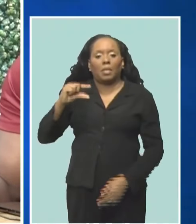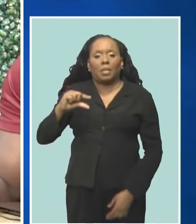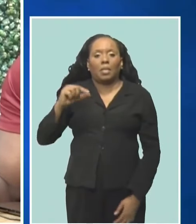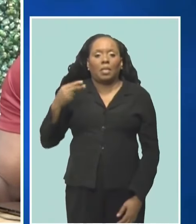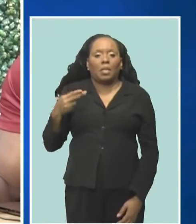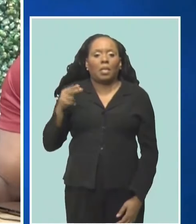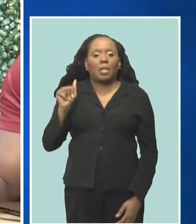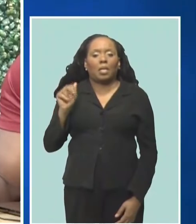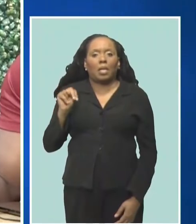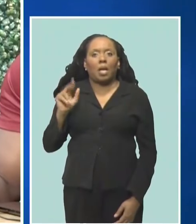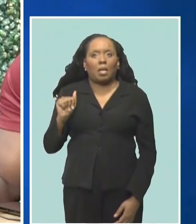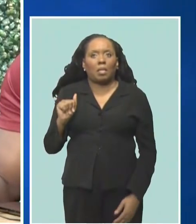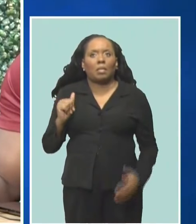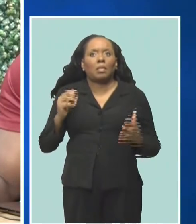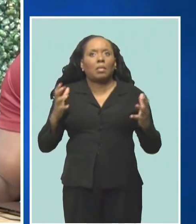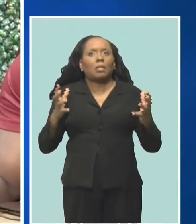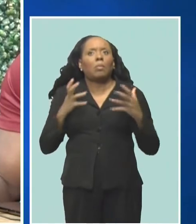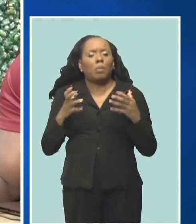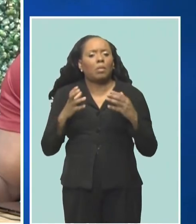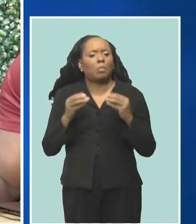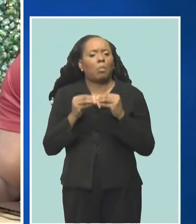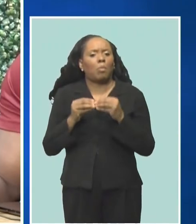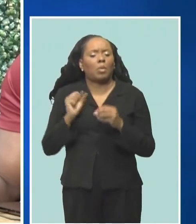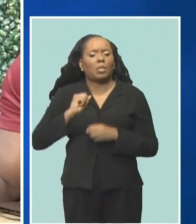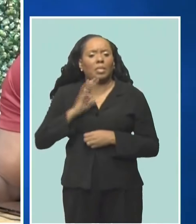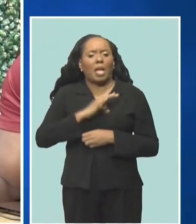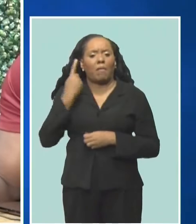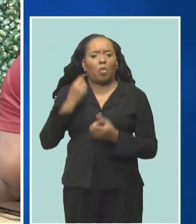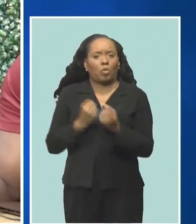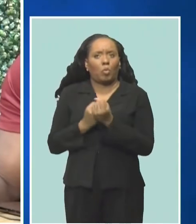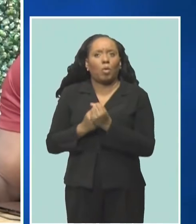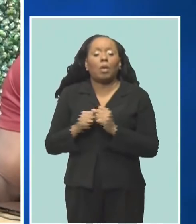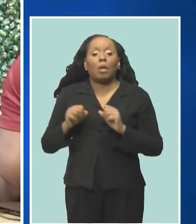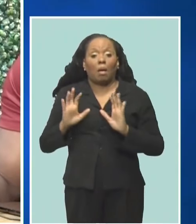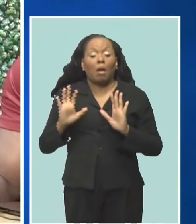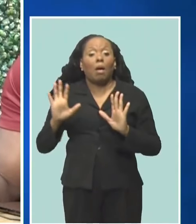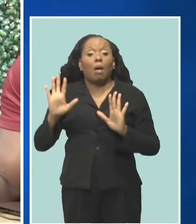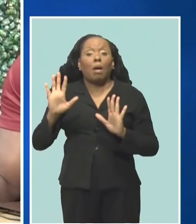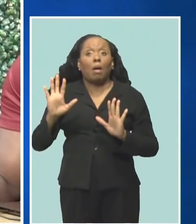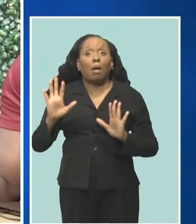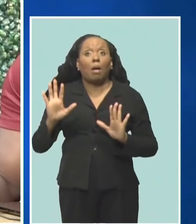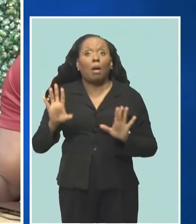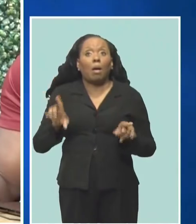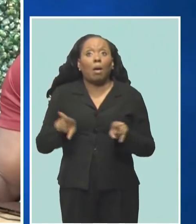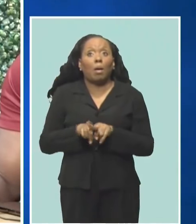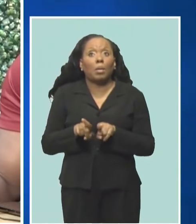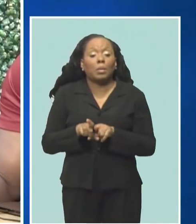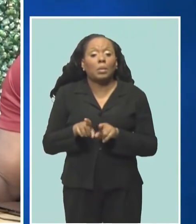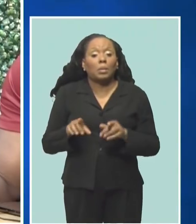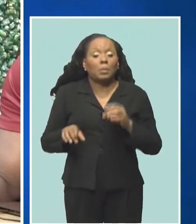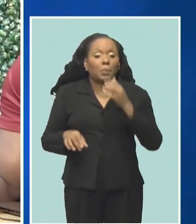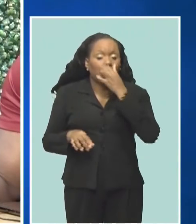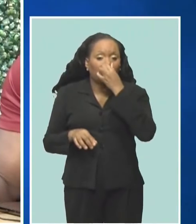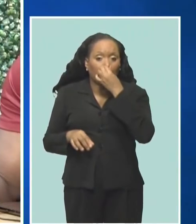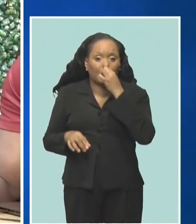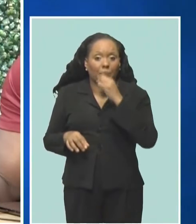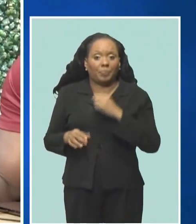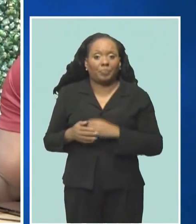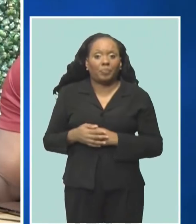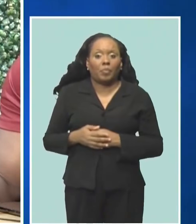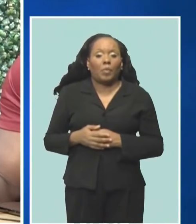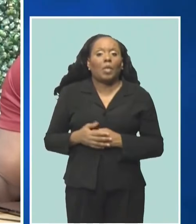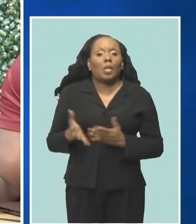safely throughout the facility. Indeed. And let me just mention, she mentioned a nurse practitioner.